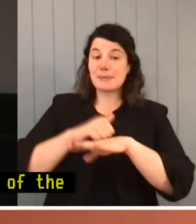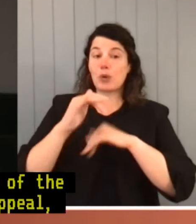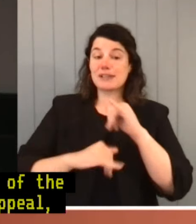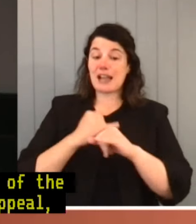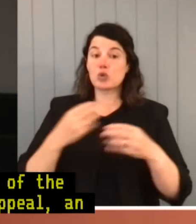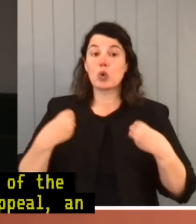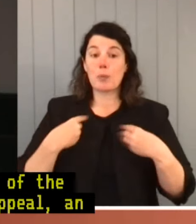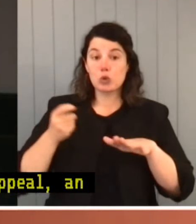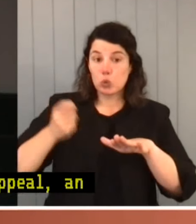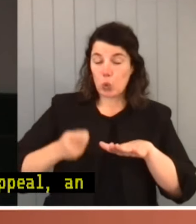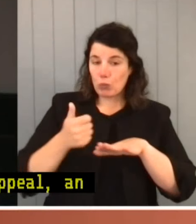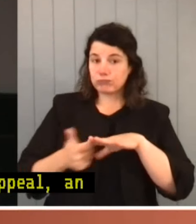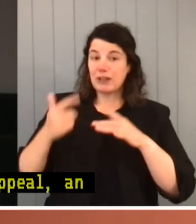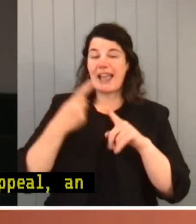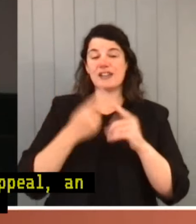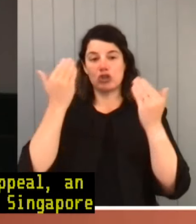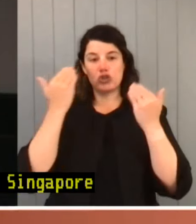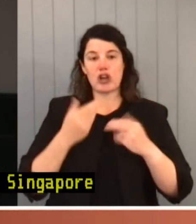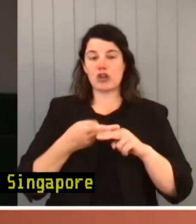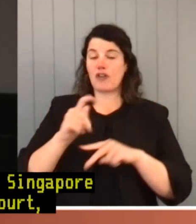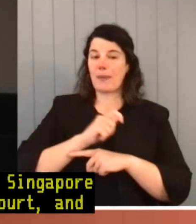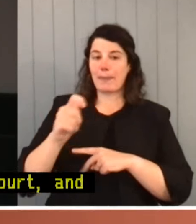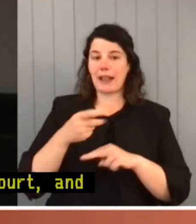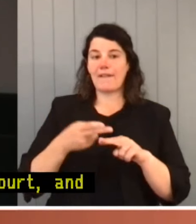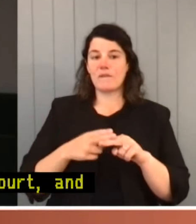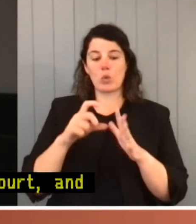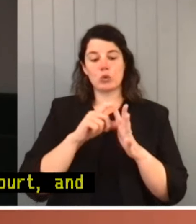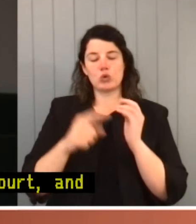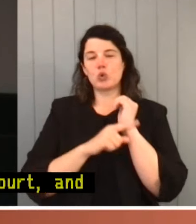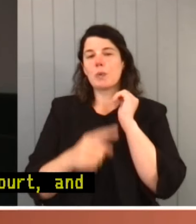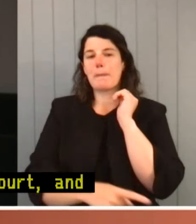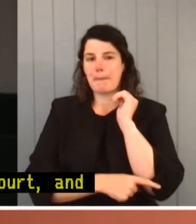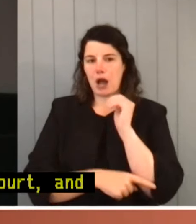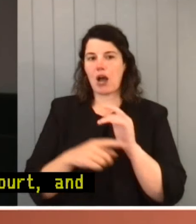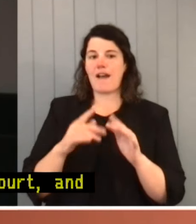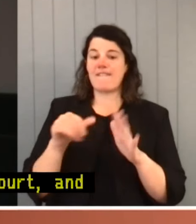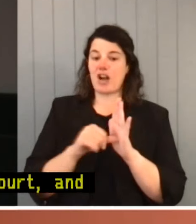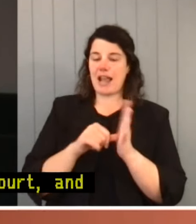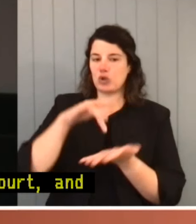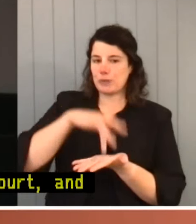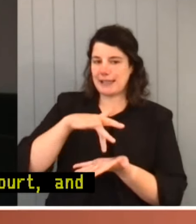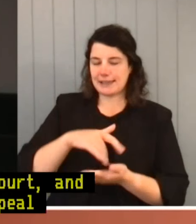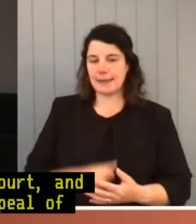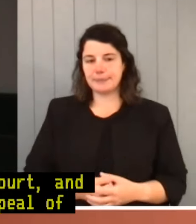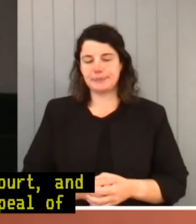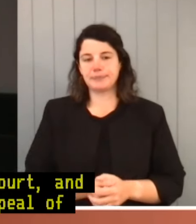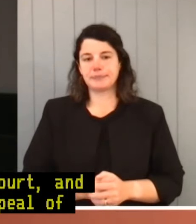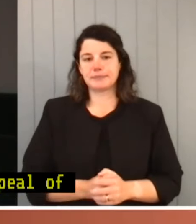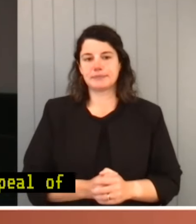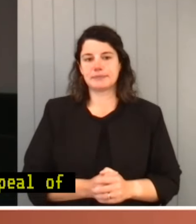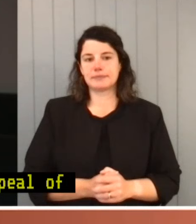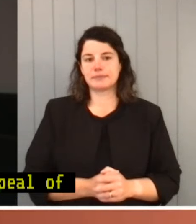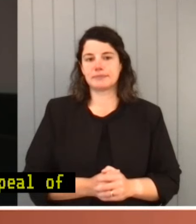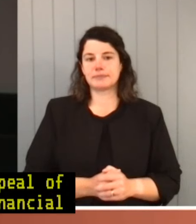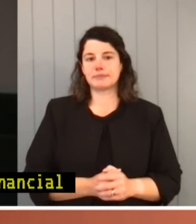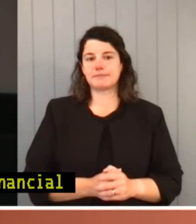and a judge of the Court of Appeal of the Dubai International Financial Centre. Mr French also holds honoree